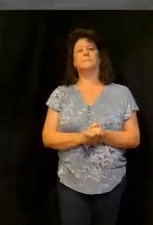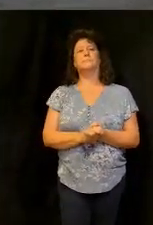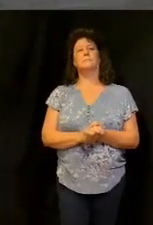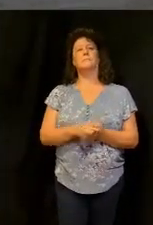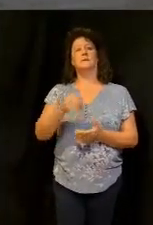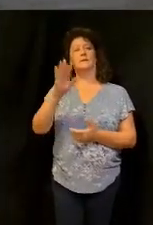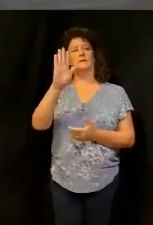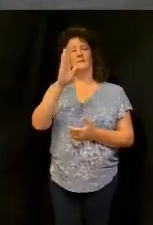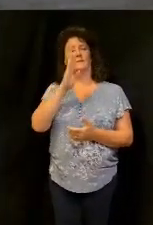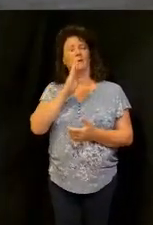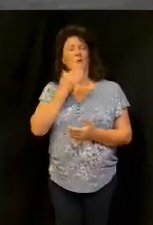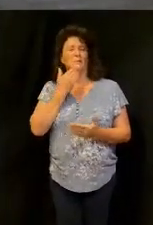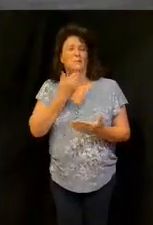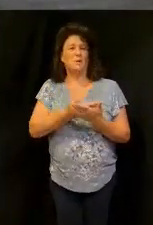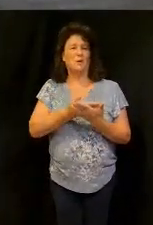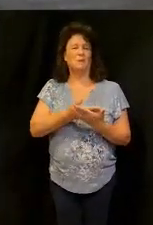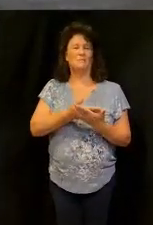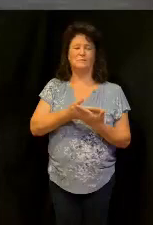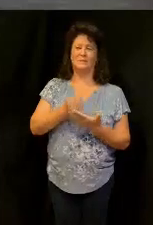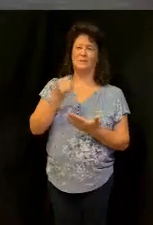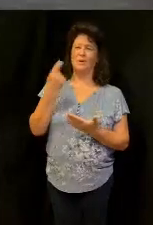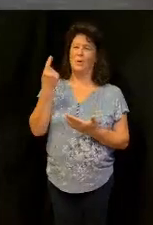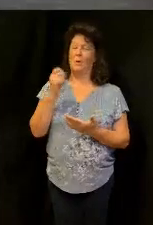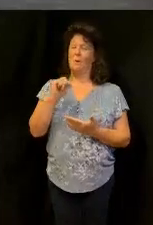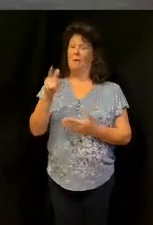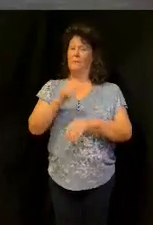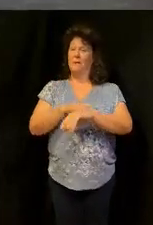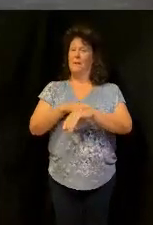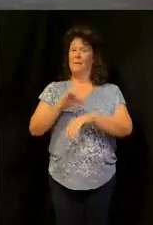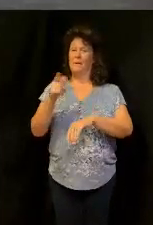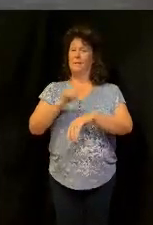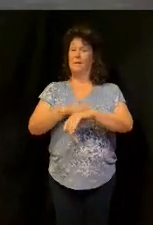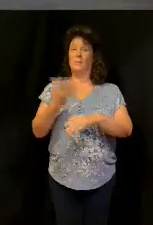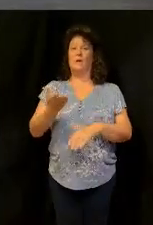god's good church all the time and all the time what